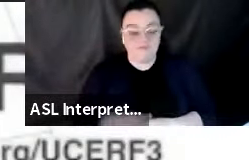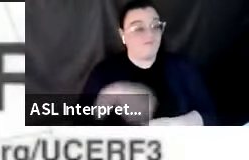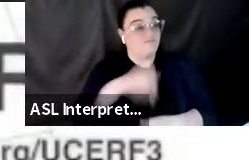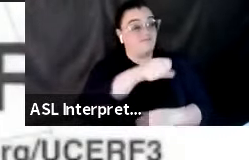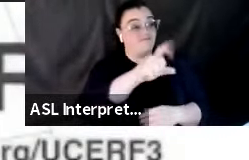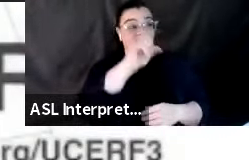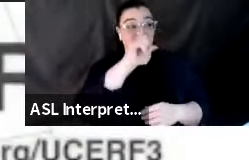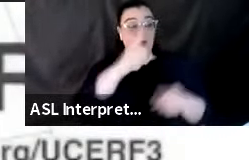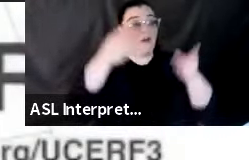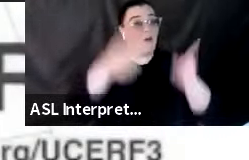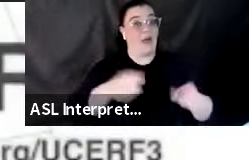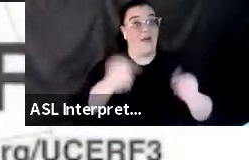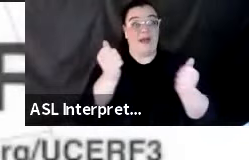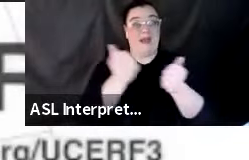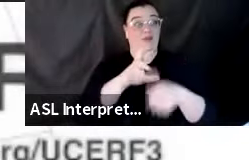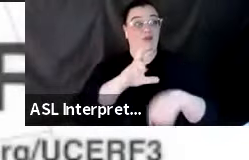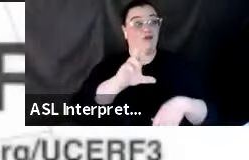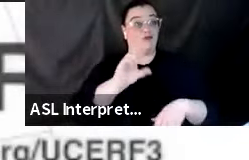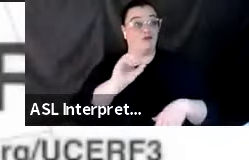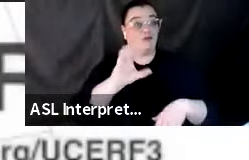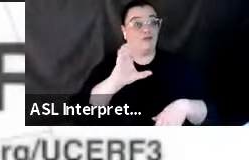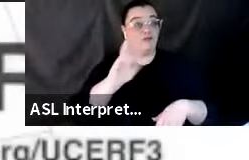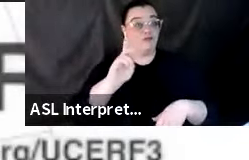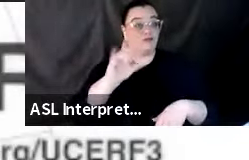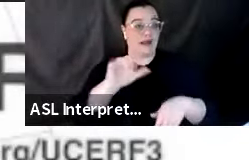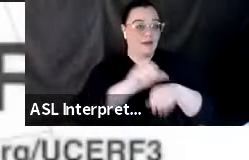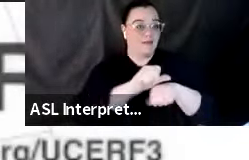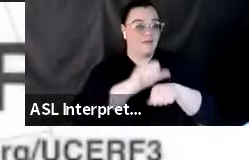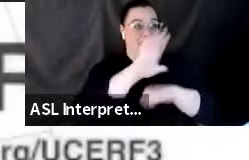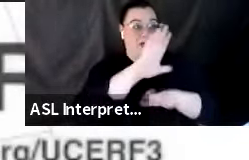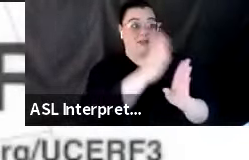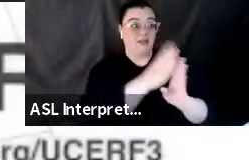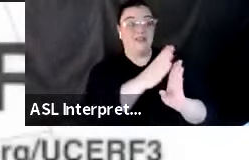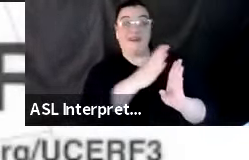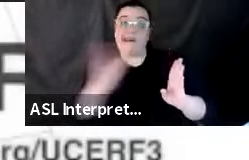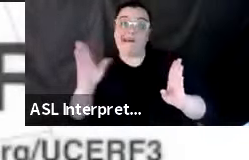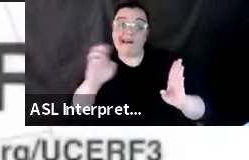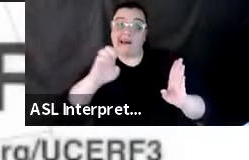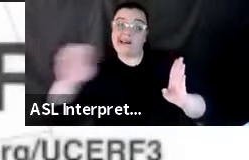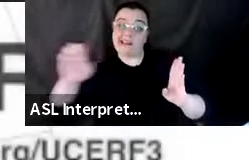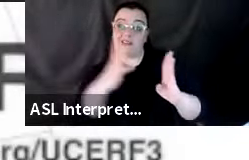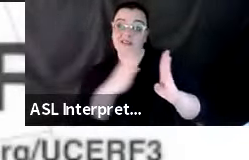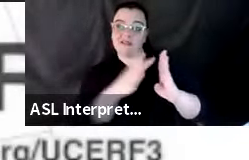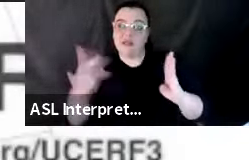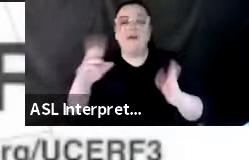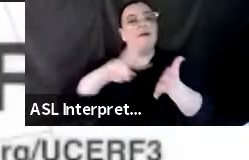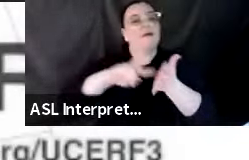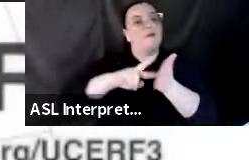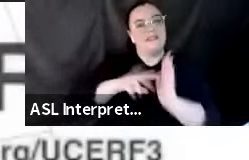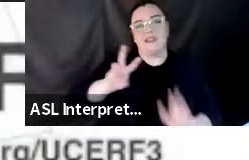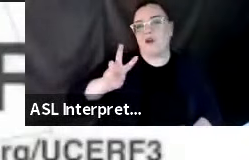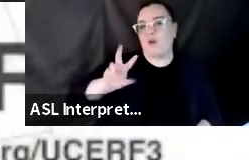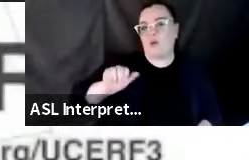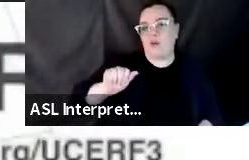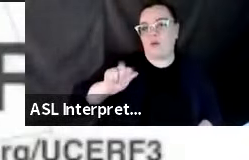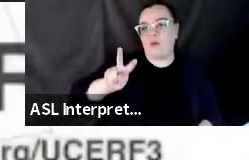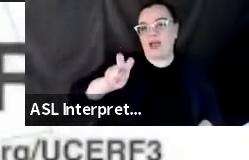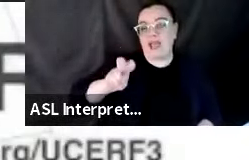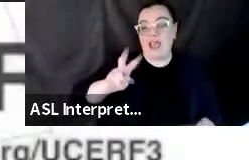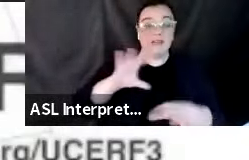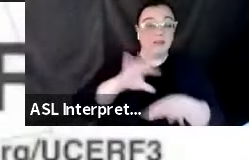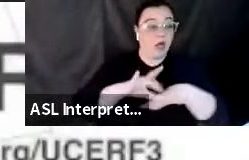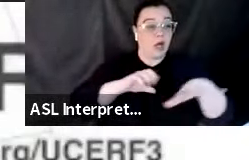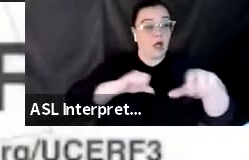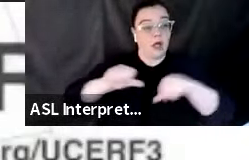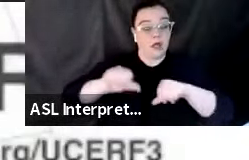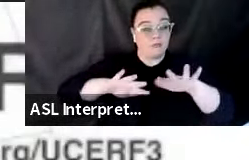east of the Rockies, uh, in U.S. and Canada, is that the waves don't attenuate as much. So if you have, uh, an event of the